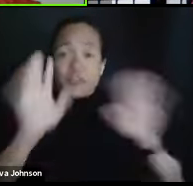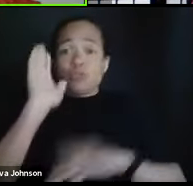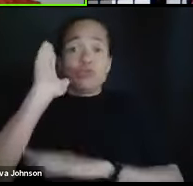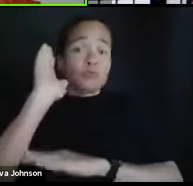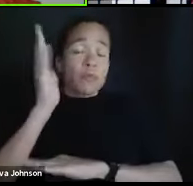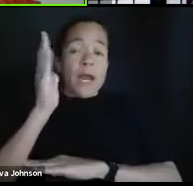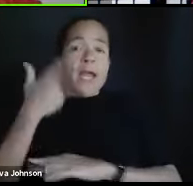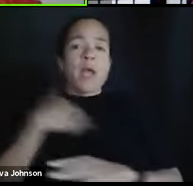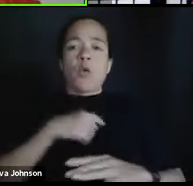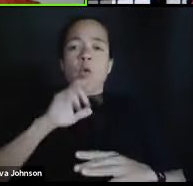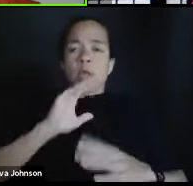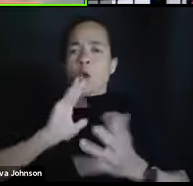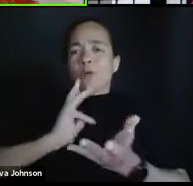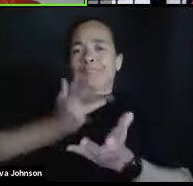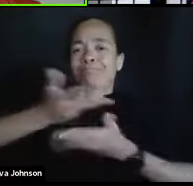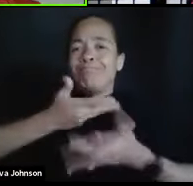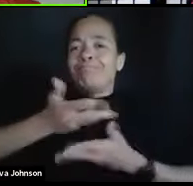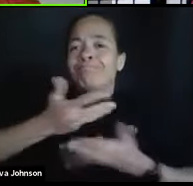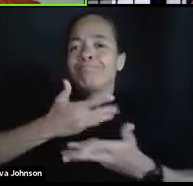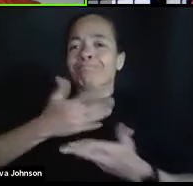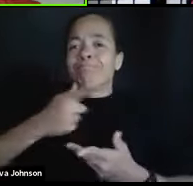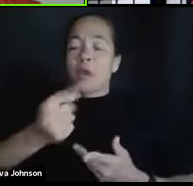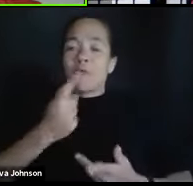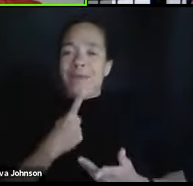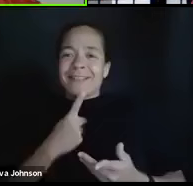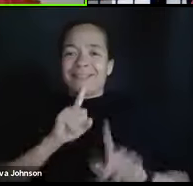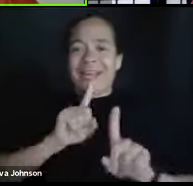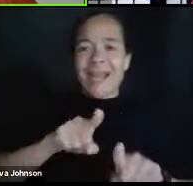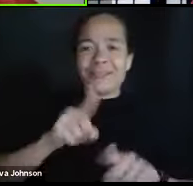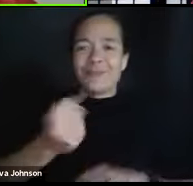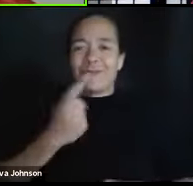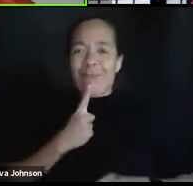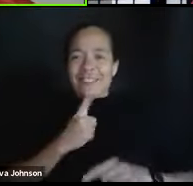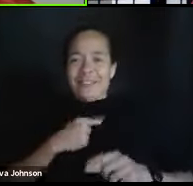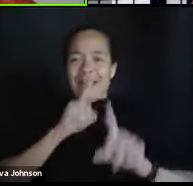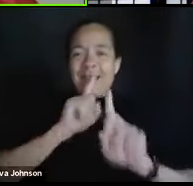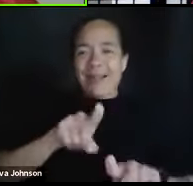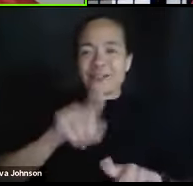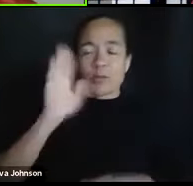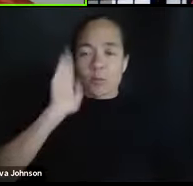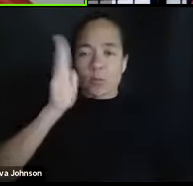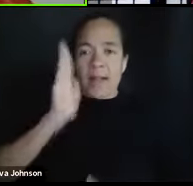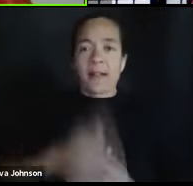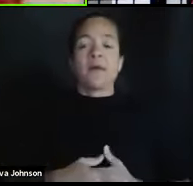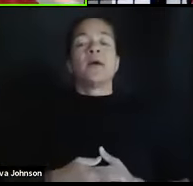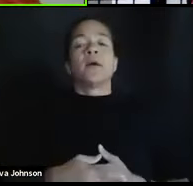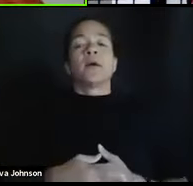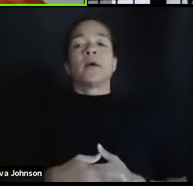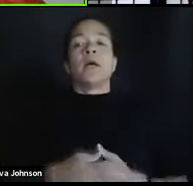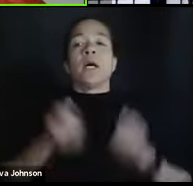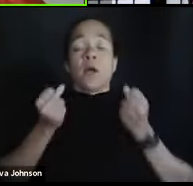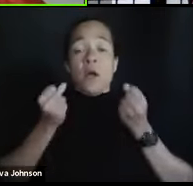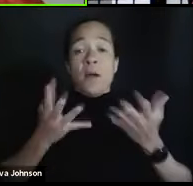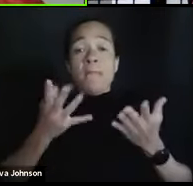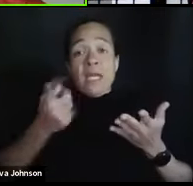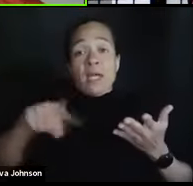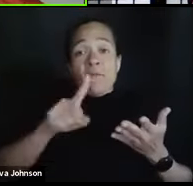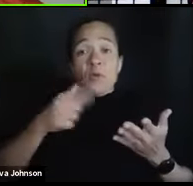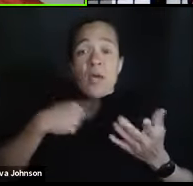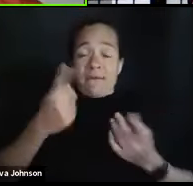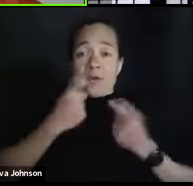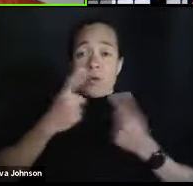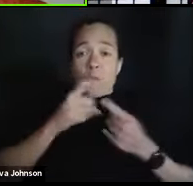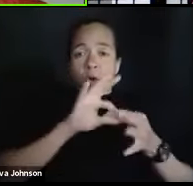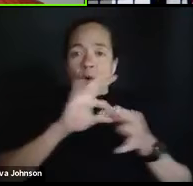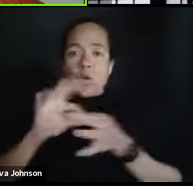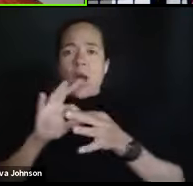live Q&A to answer some of those questions that you all have. Now, many of y'all might have questions about our pivot to fall or our reopening